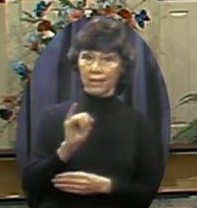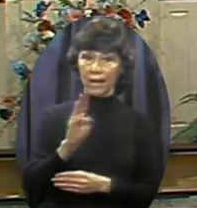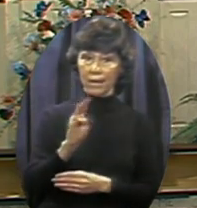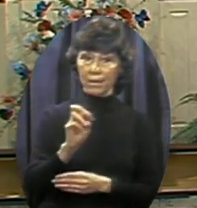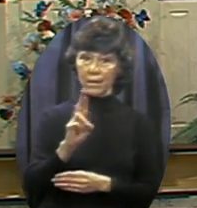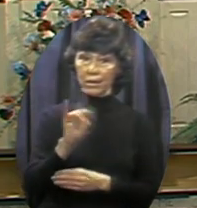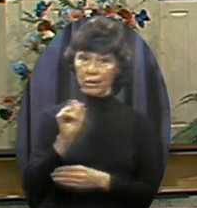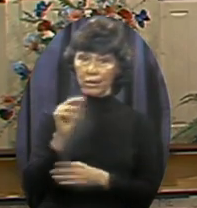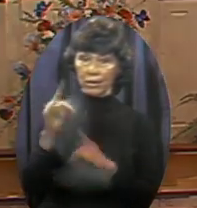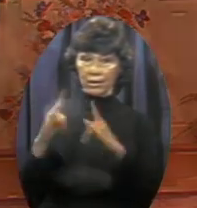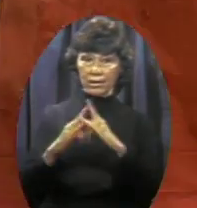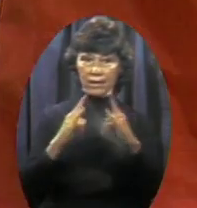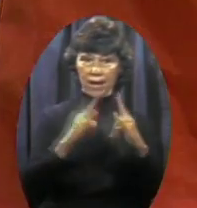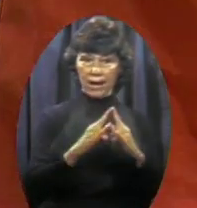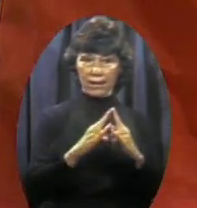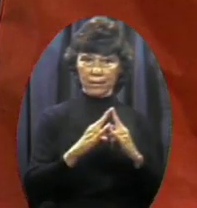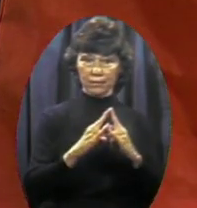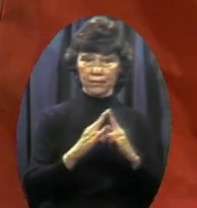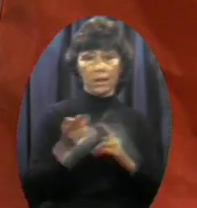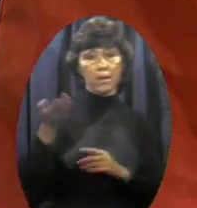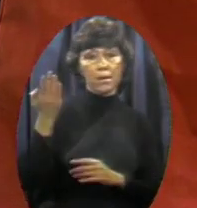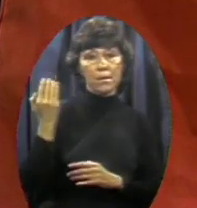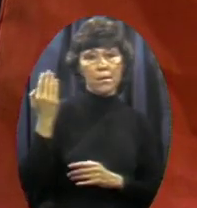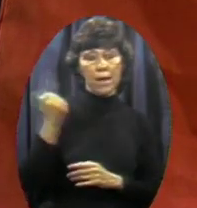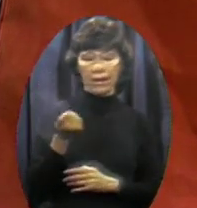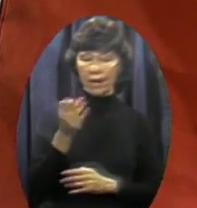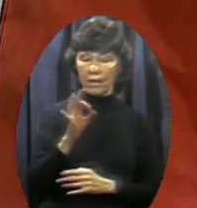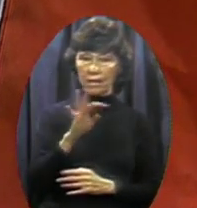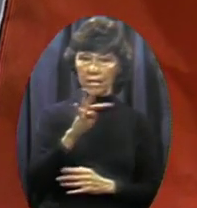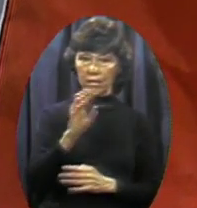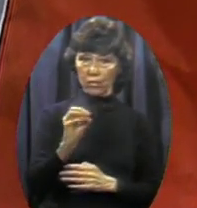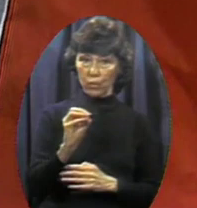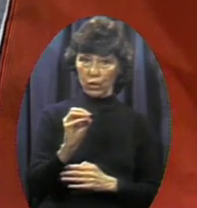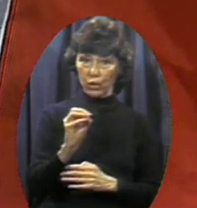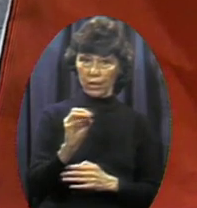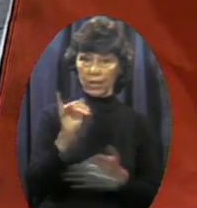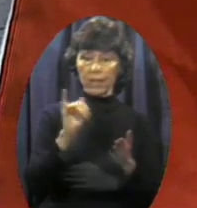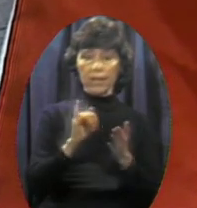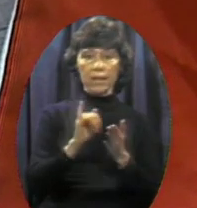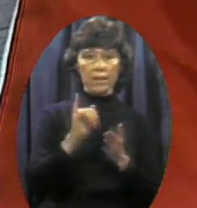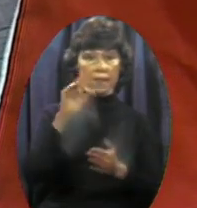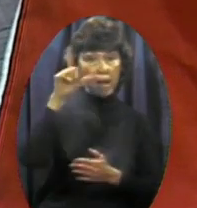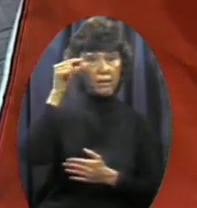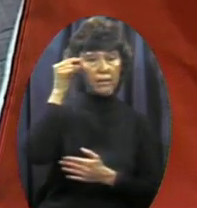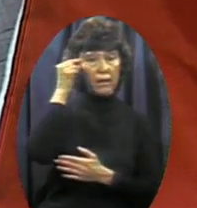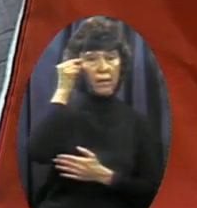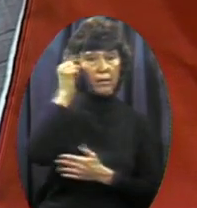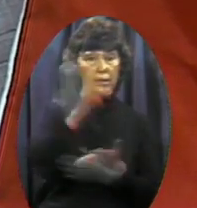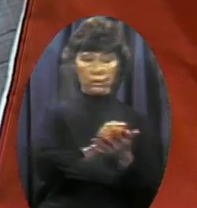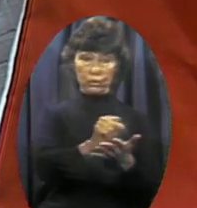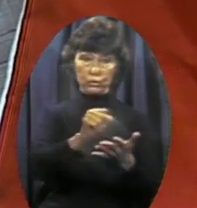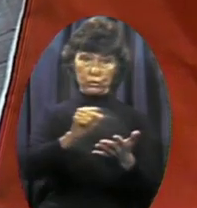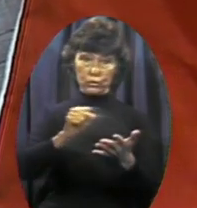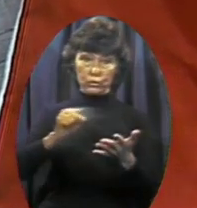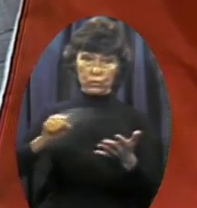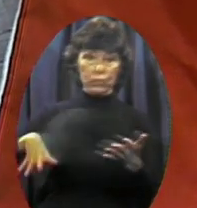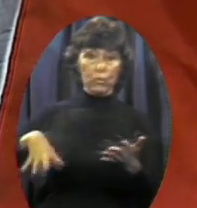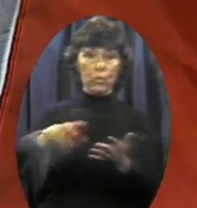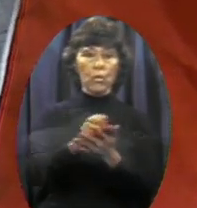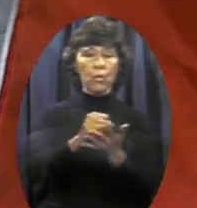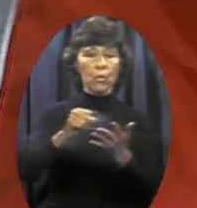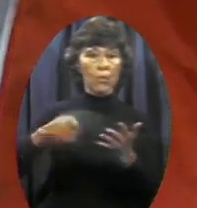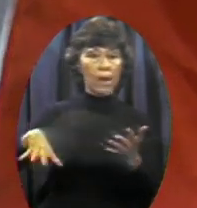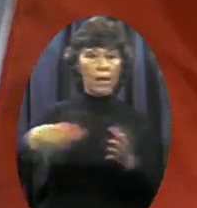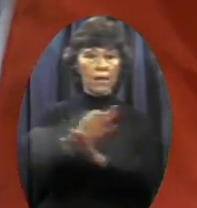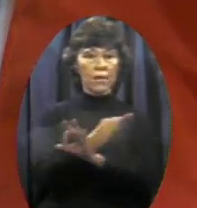The system that flag represents Took away the liberties and the freedoms Of three Baltic republics